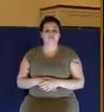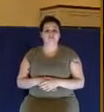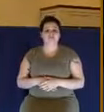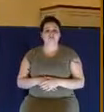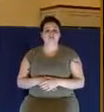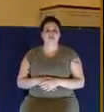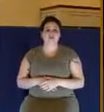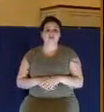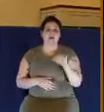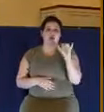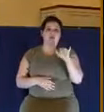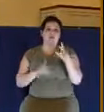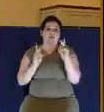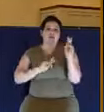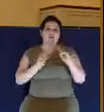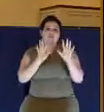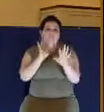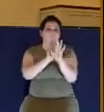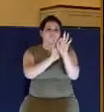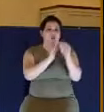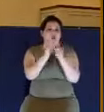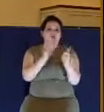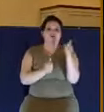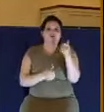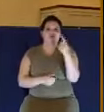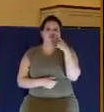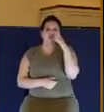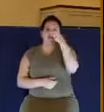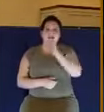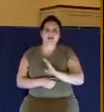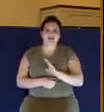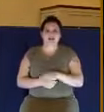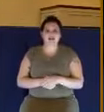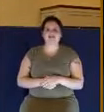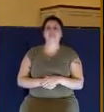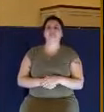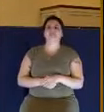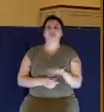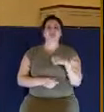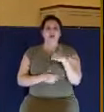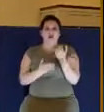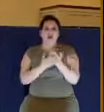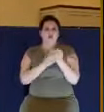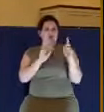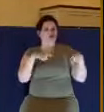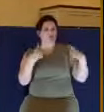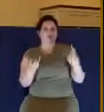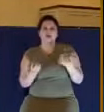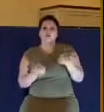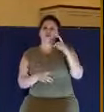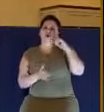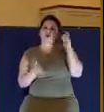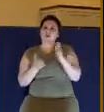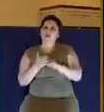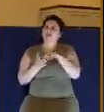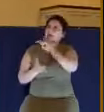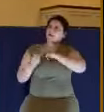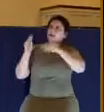In God's economy, did you ever notice how that most of the people that make up the kingdom of God are not rich people?